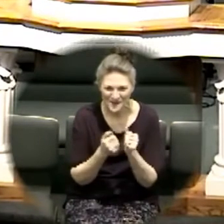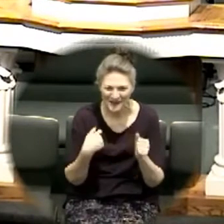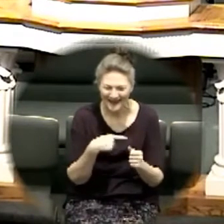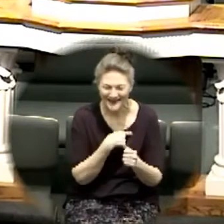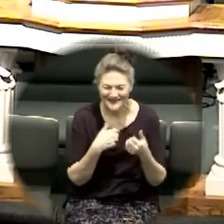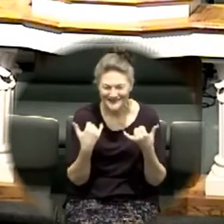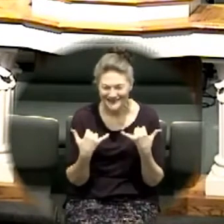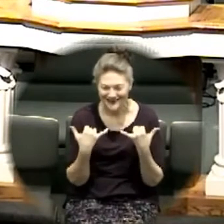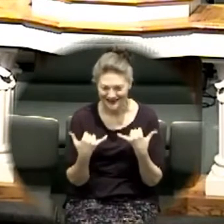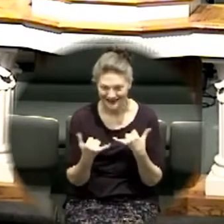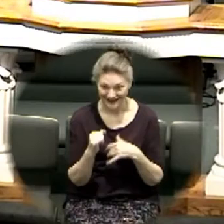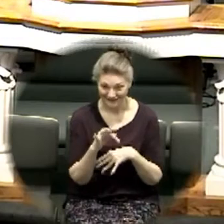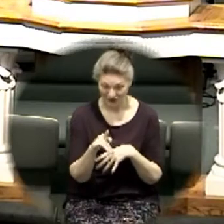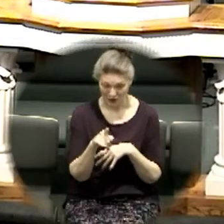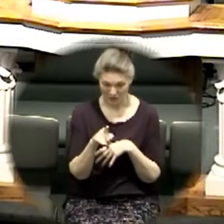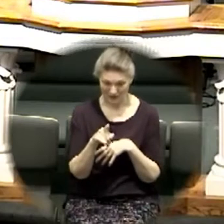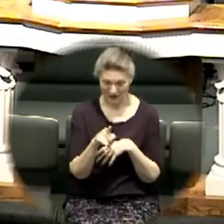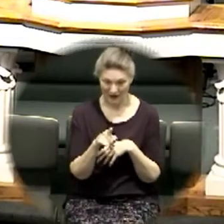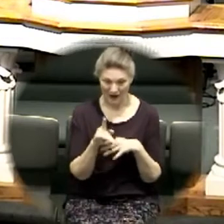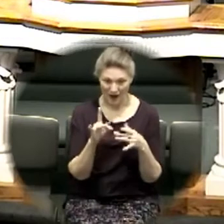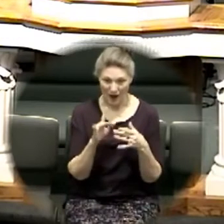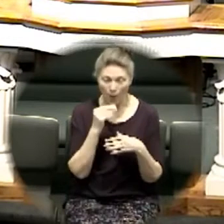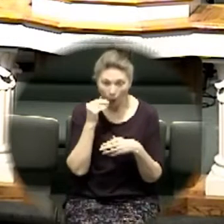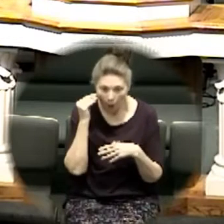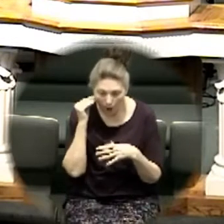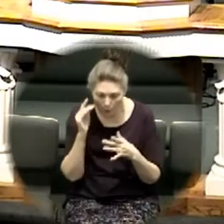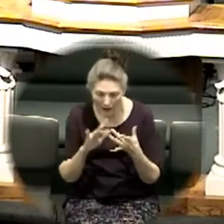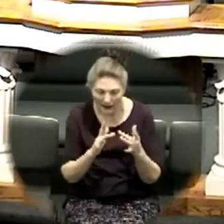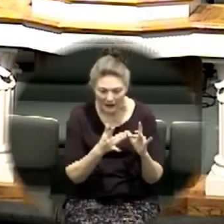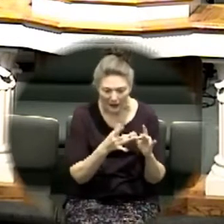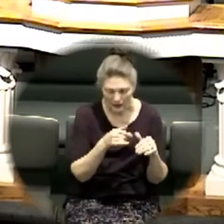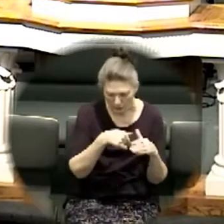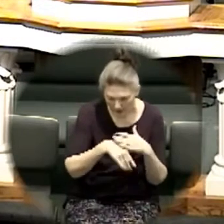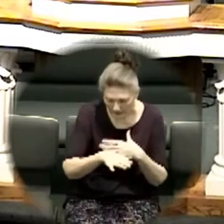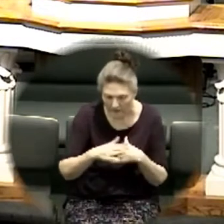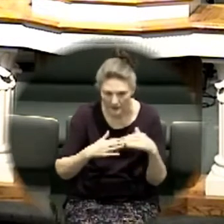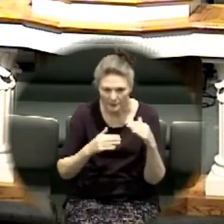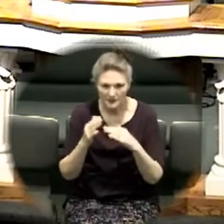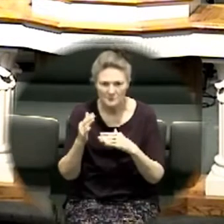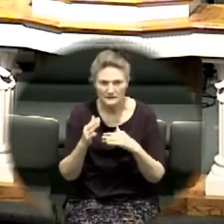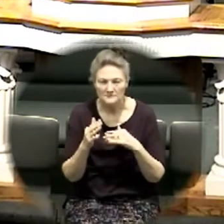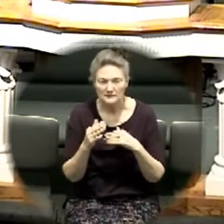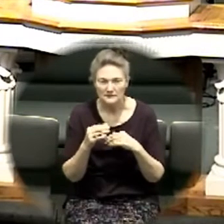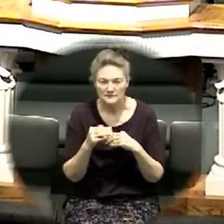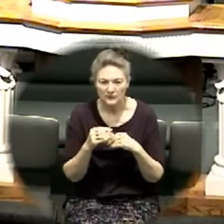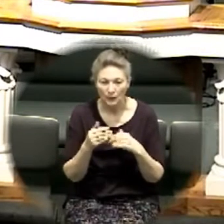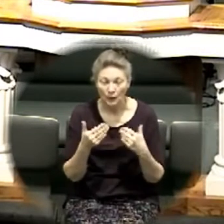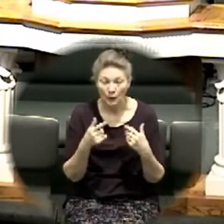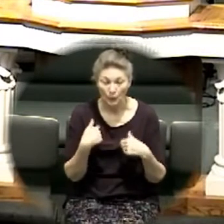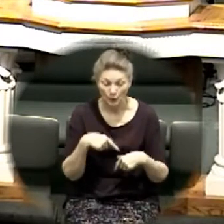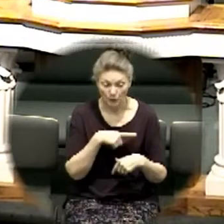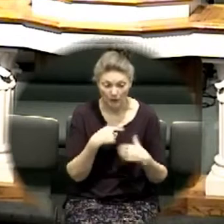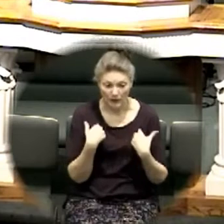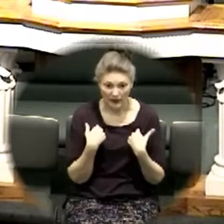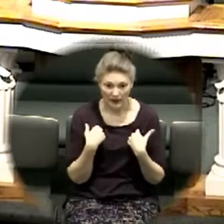if you are online or in the building we have